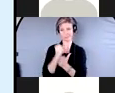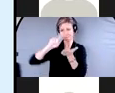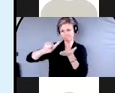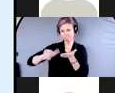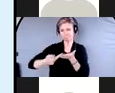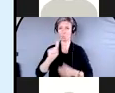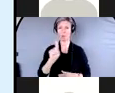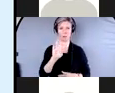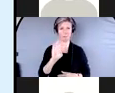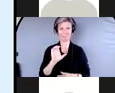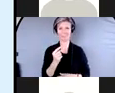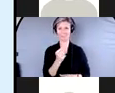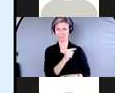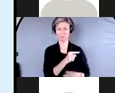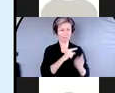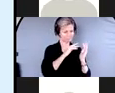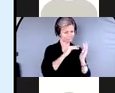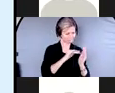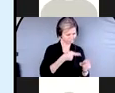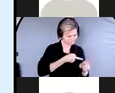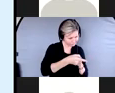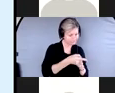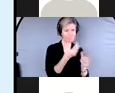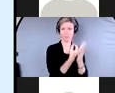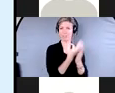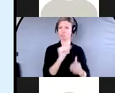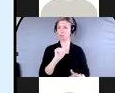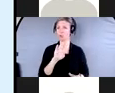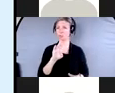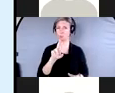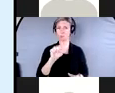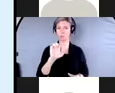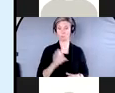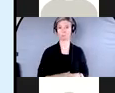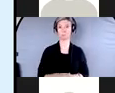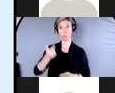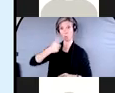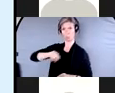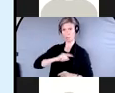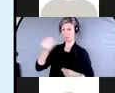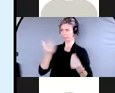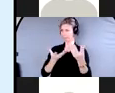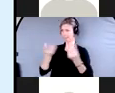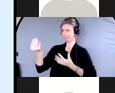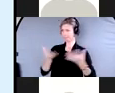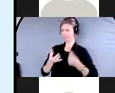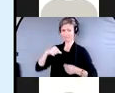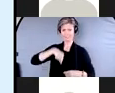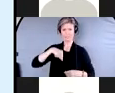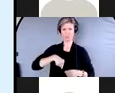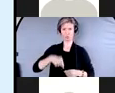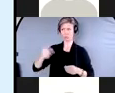looked at financial abuse. So, and even the situations that we get reported at our office, a lot of the times is